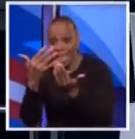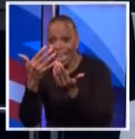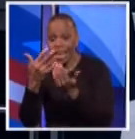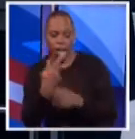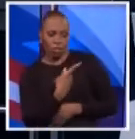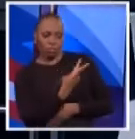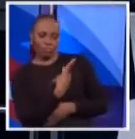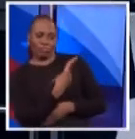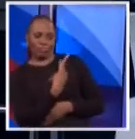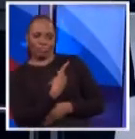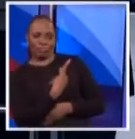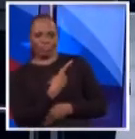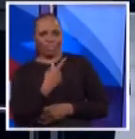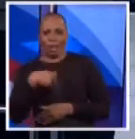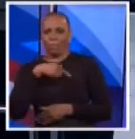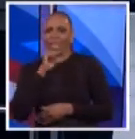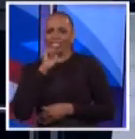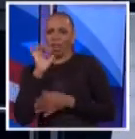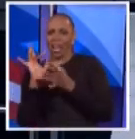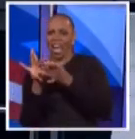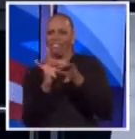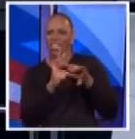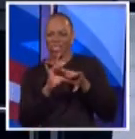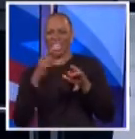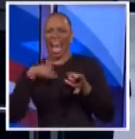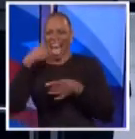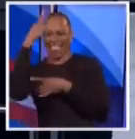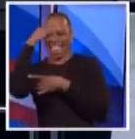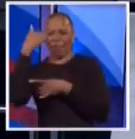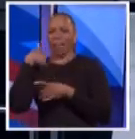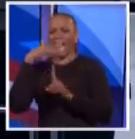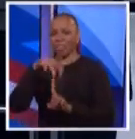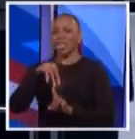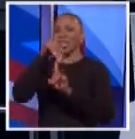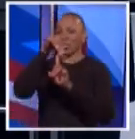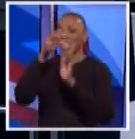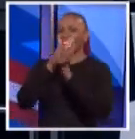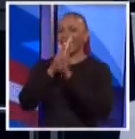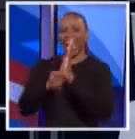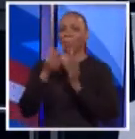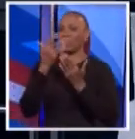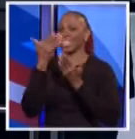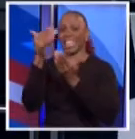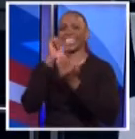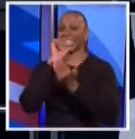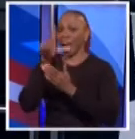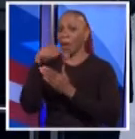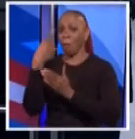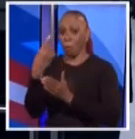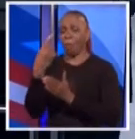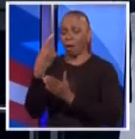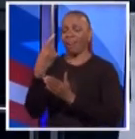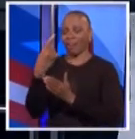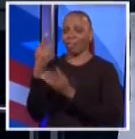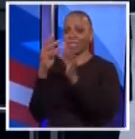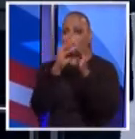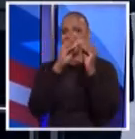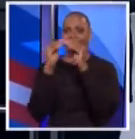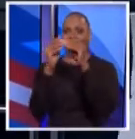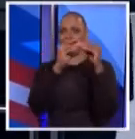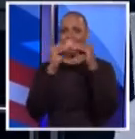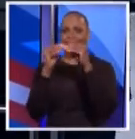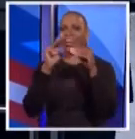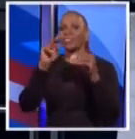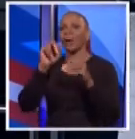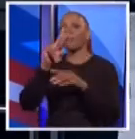are a rare instance of unity between us. We think we have unique talents in some areas, singing simply eight about like singing it together? We'll do a duet. Marsha,